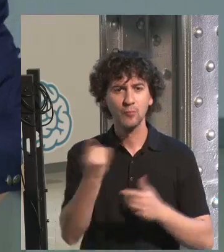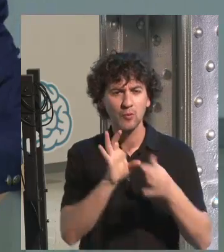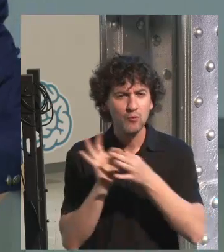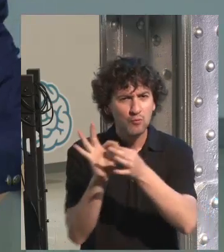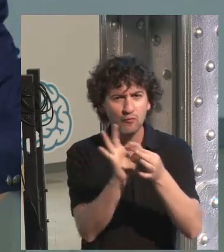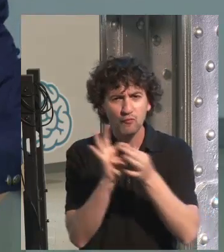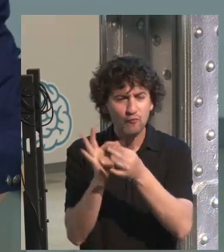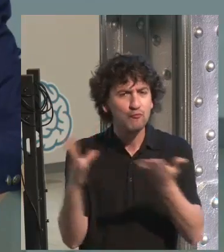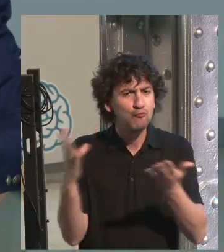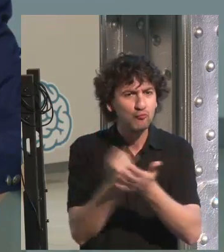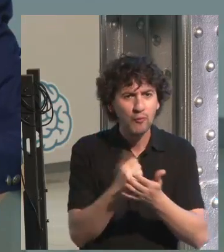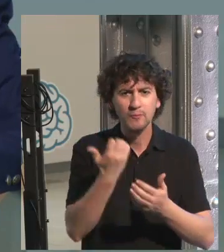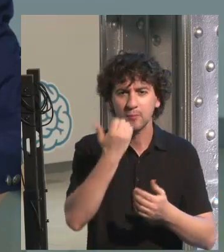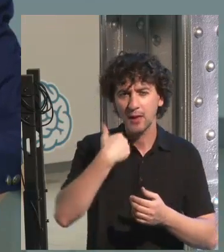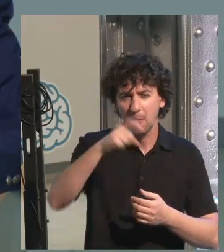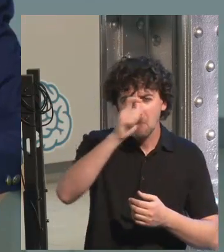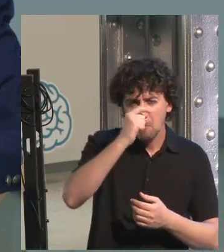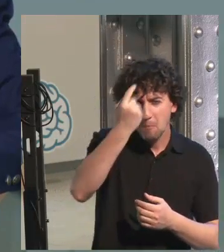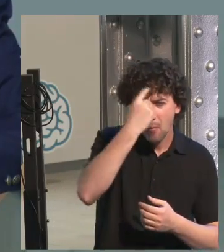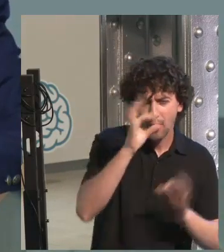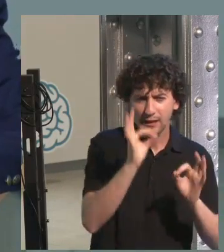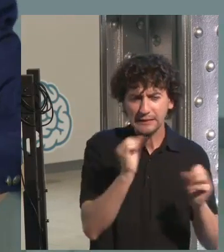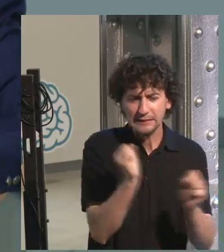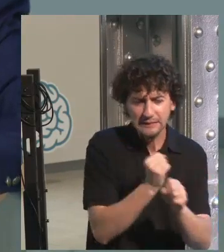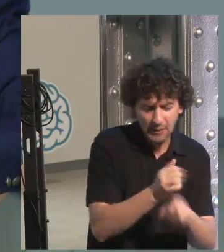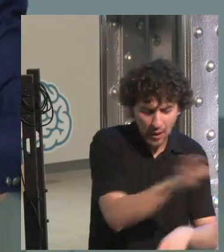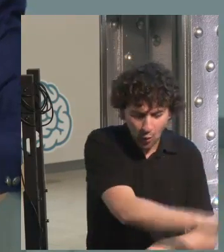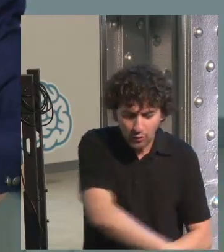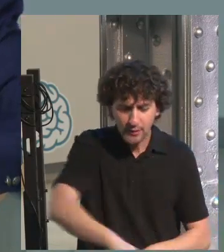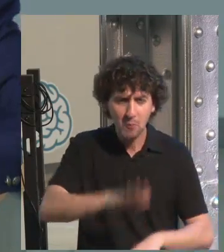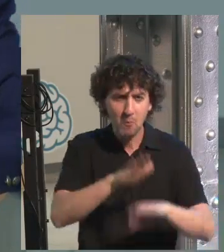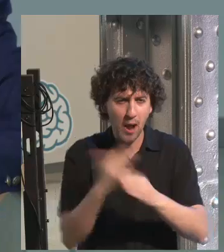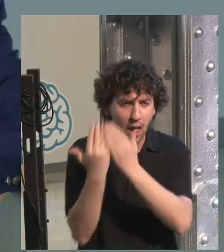we are relating this to these very important